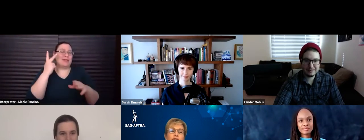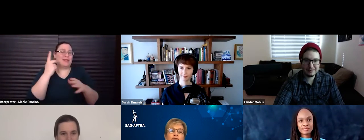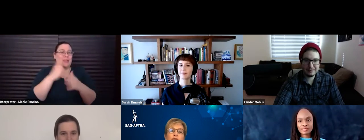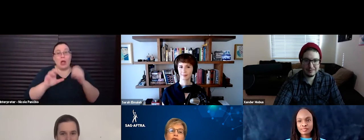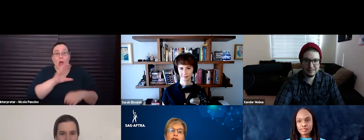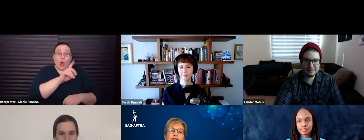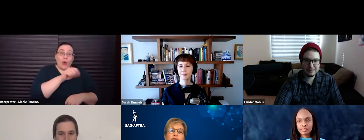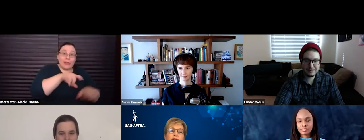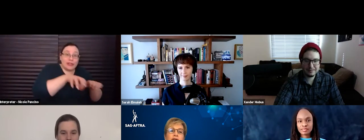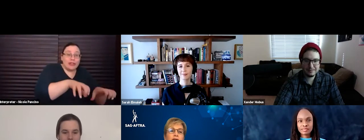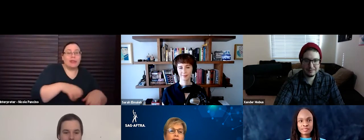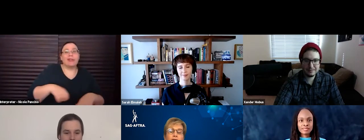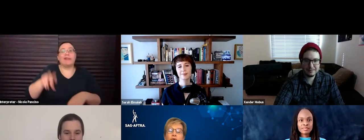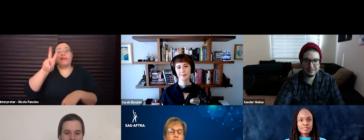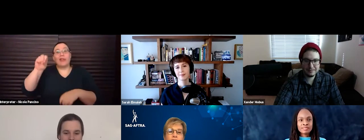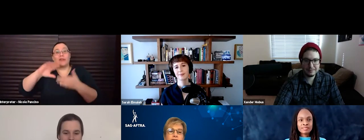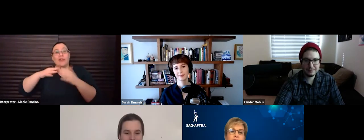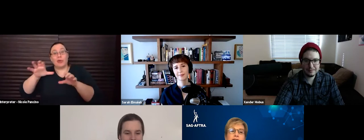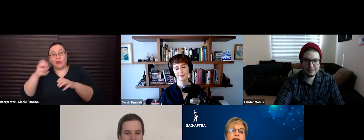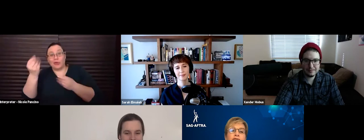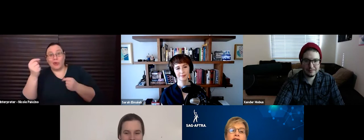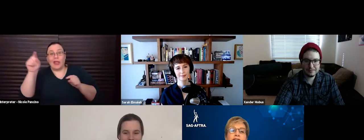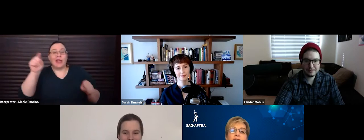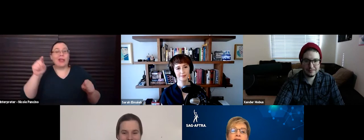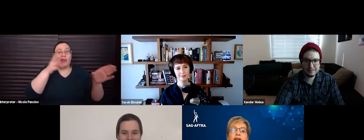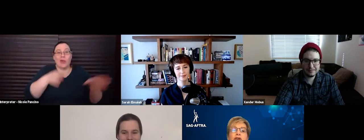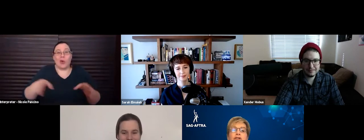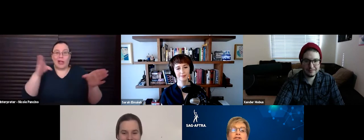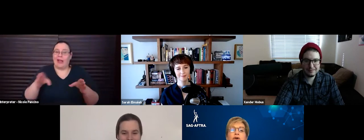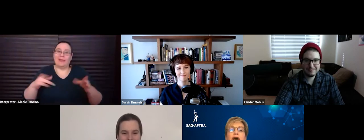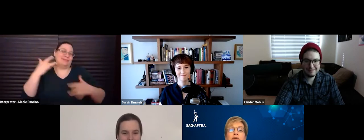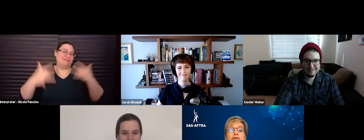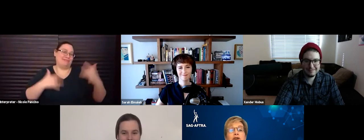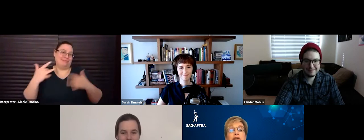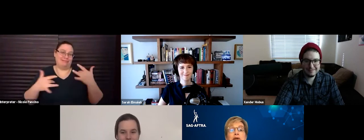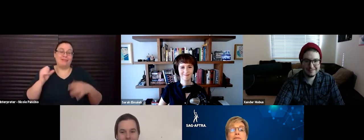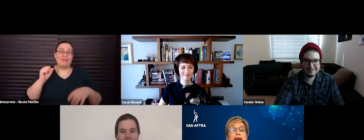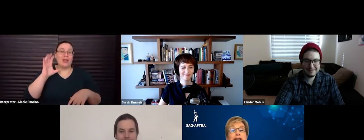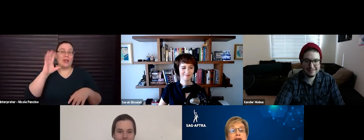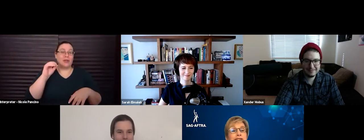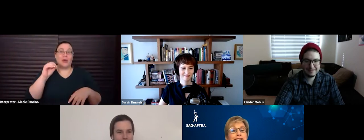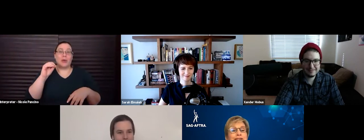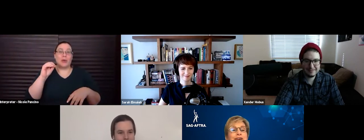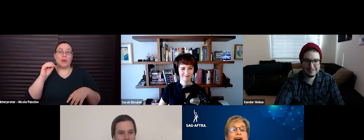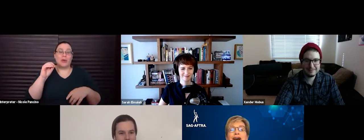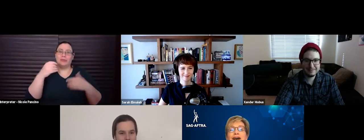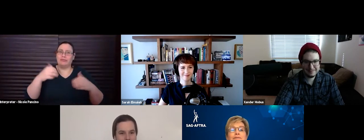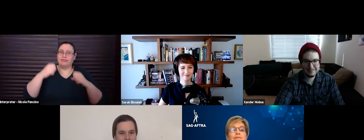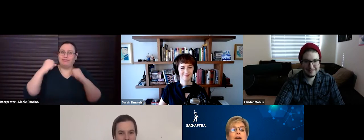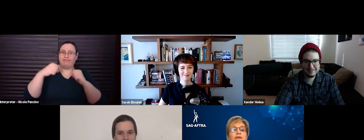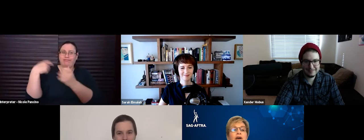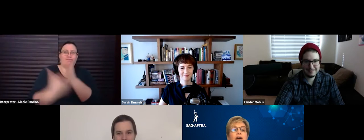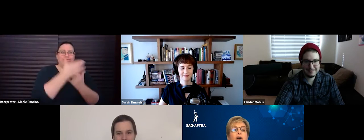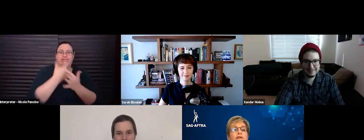and the voiceover community is doing and the organizing. It's, it's very exciting. So, uh, it was a very, uh, mighty conversation. Um,